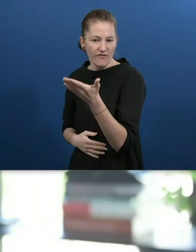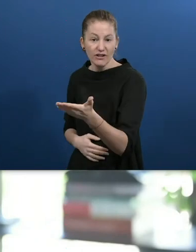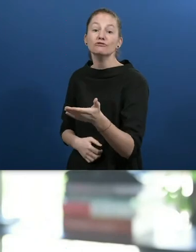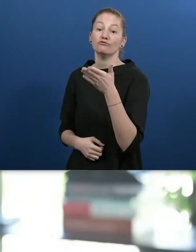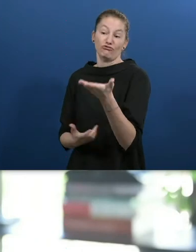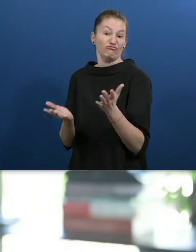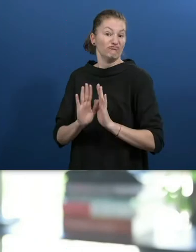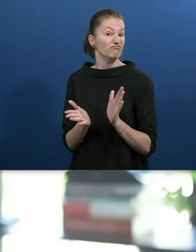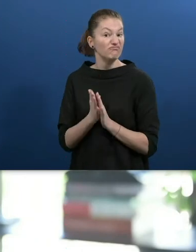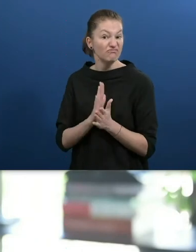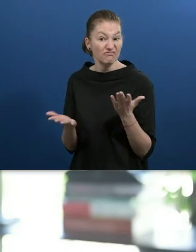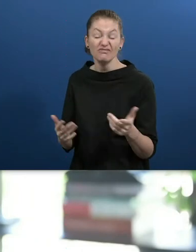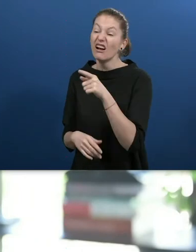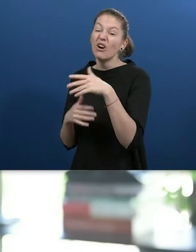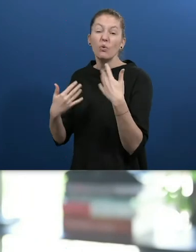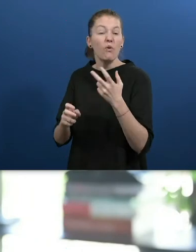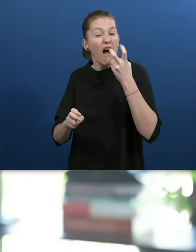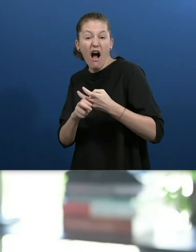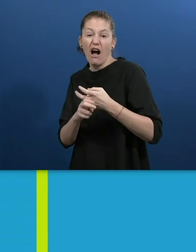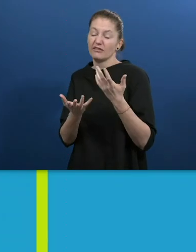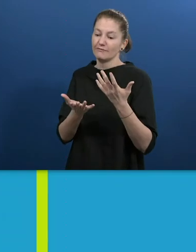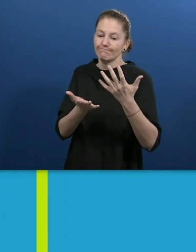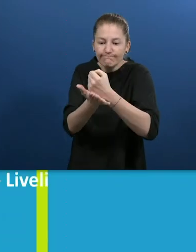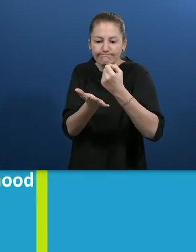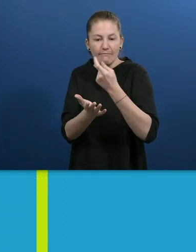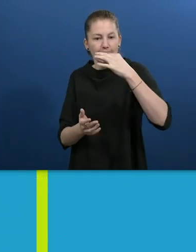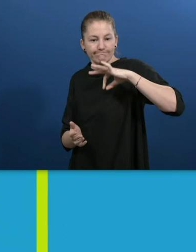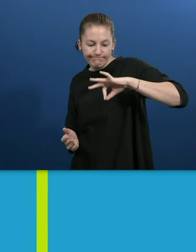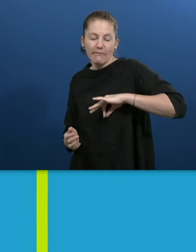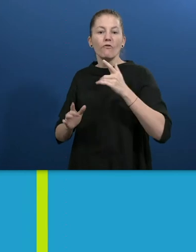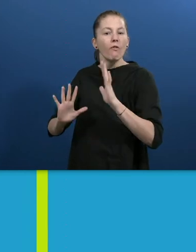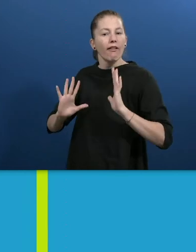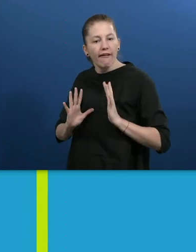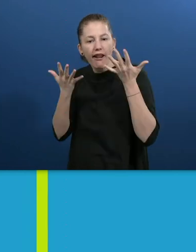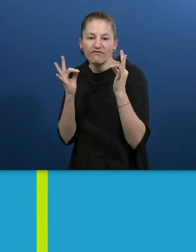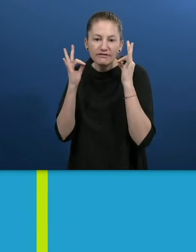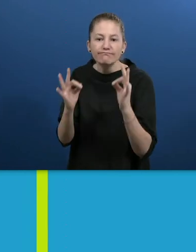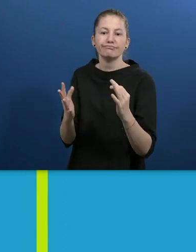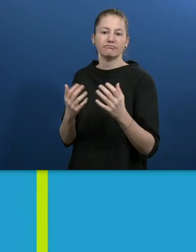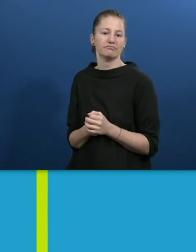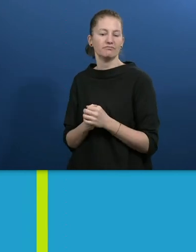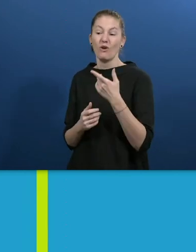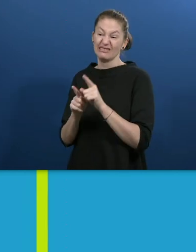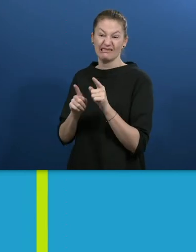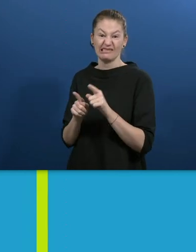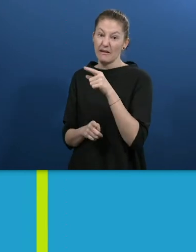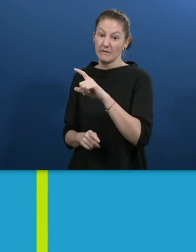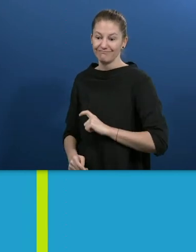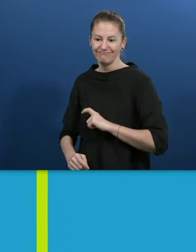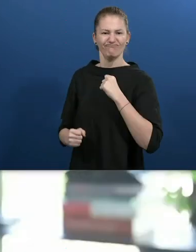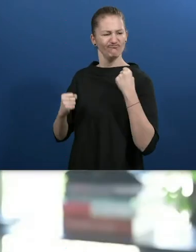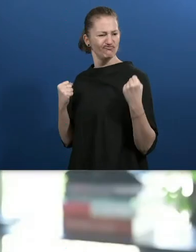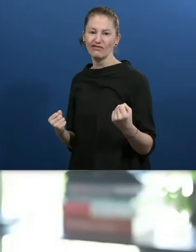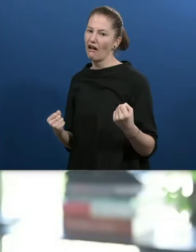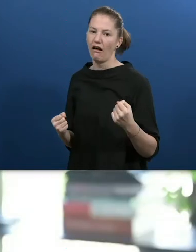situation of John. He's struggling to earn a comfortable livelihood. And the major primary reason